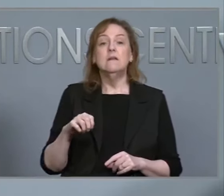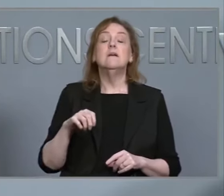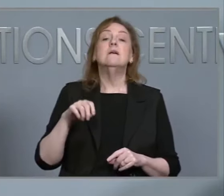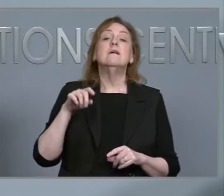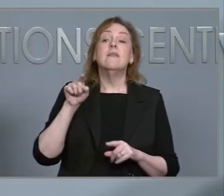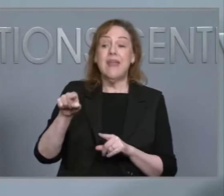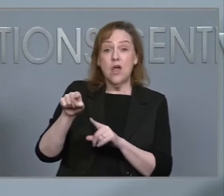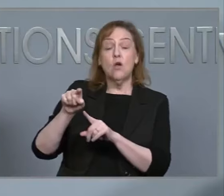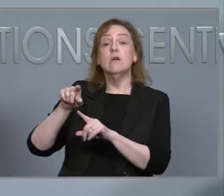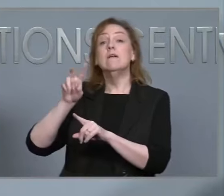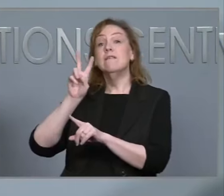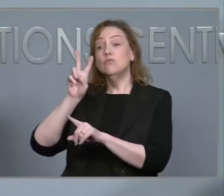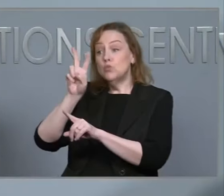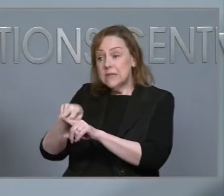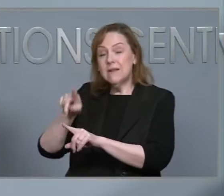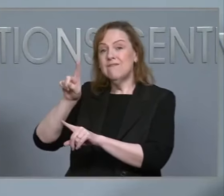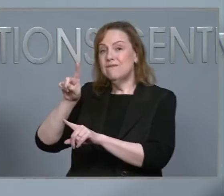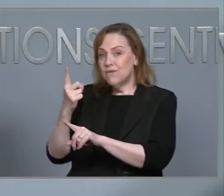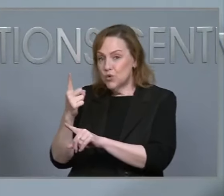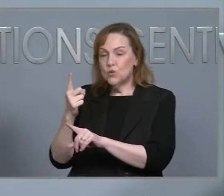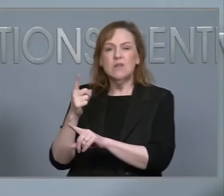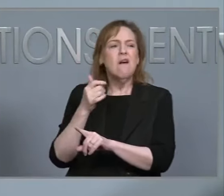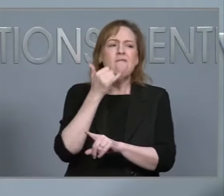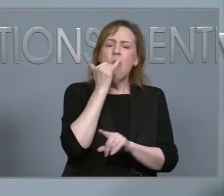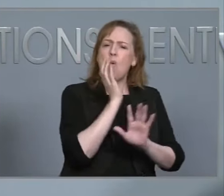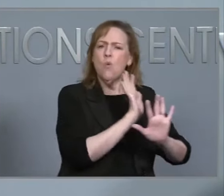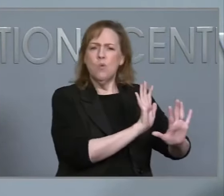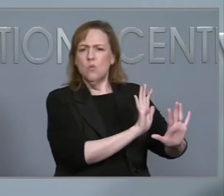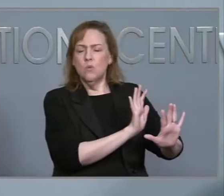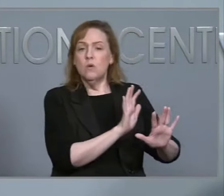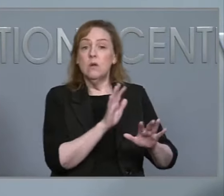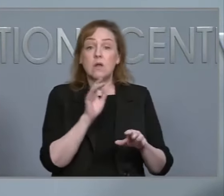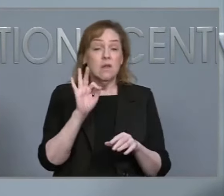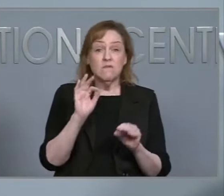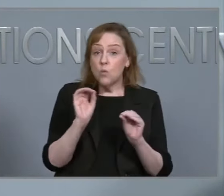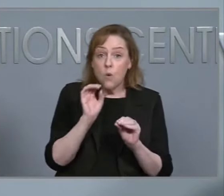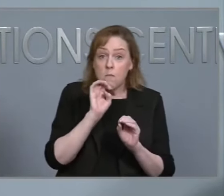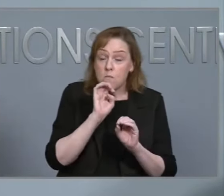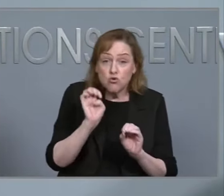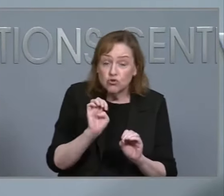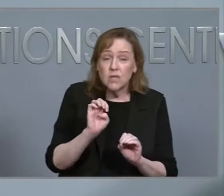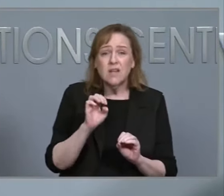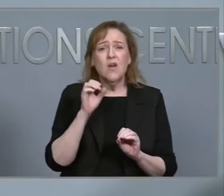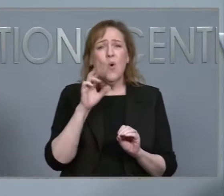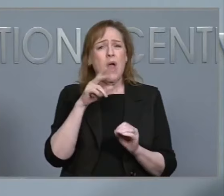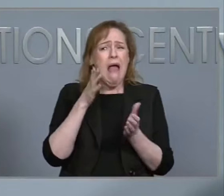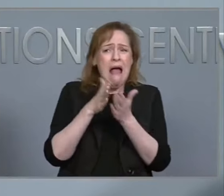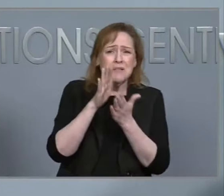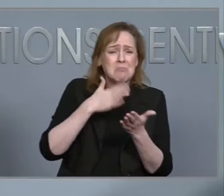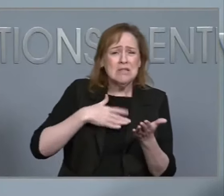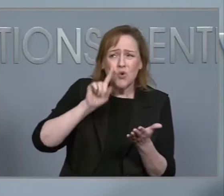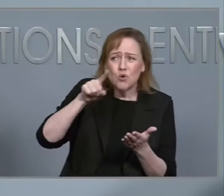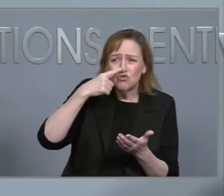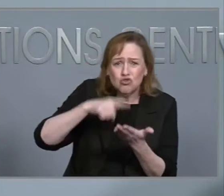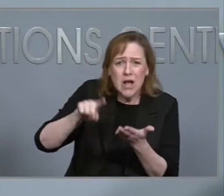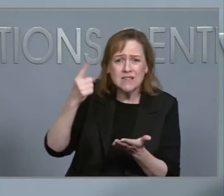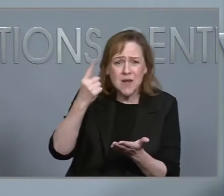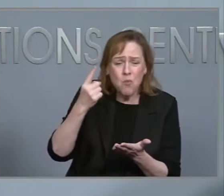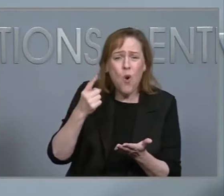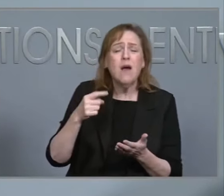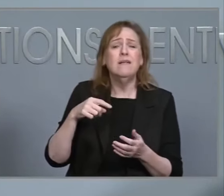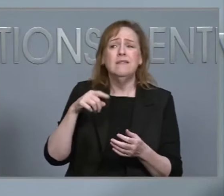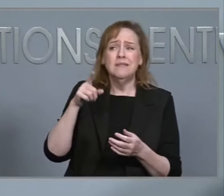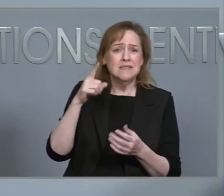it's not an emergency, and you need to report someone missing, or if you are requesting a welfare check, please call 211,